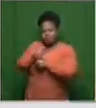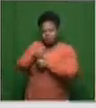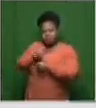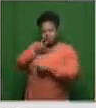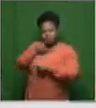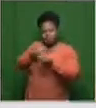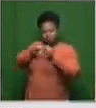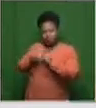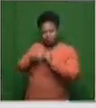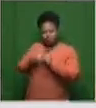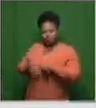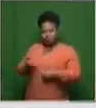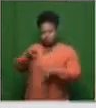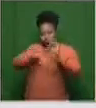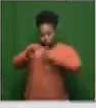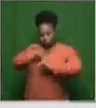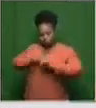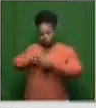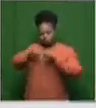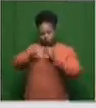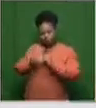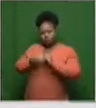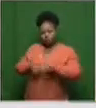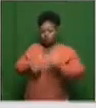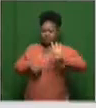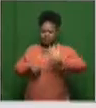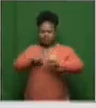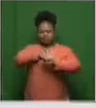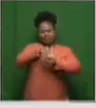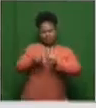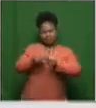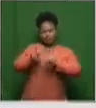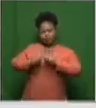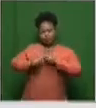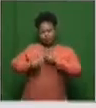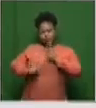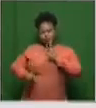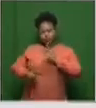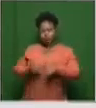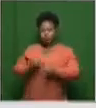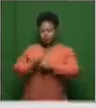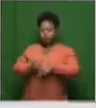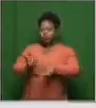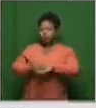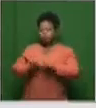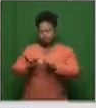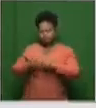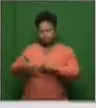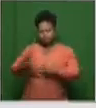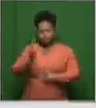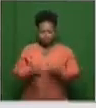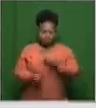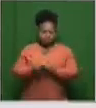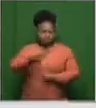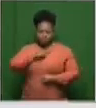five studies, five different trials so far for five different vaccines, and more are in the pipeline. Because just